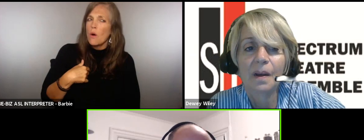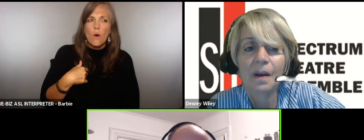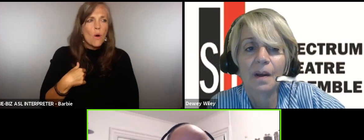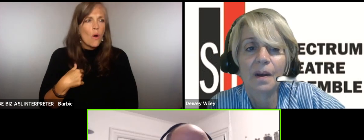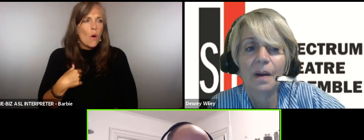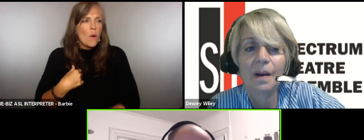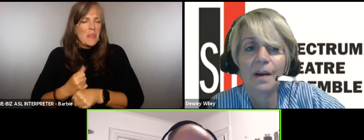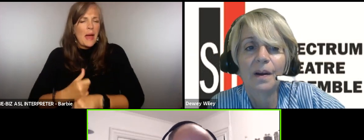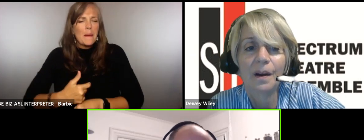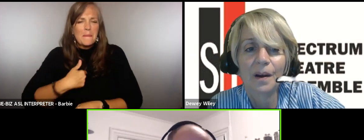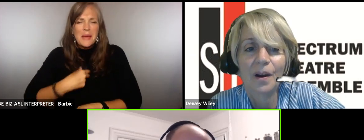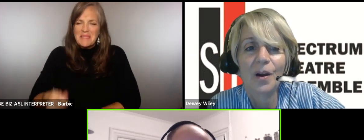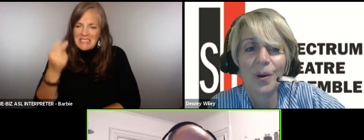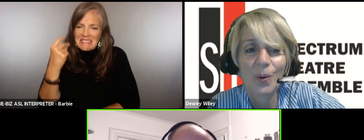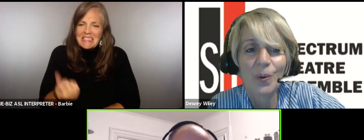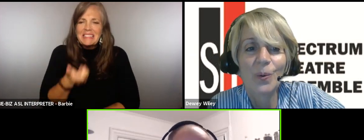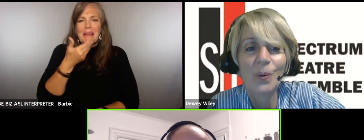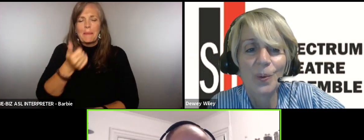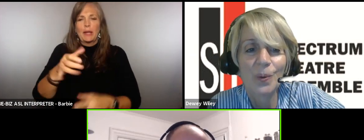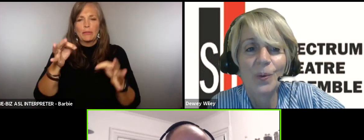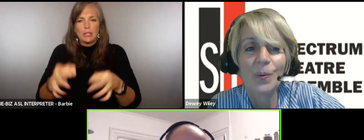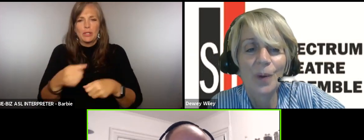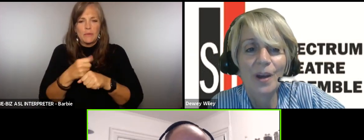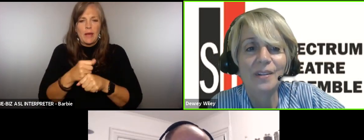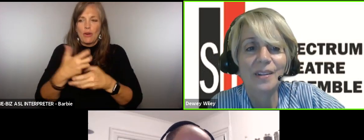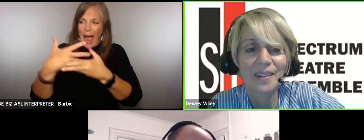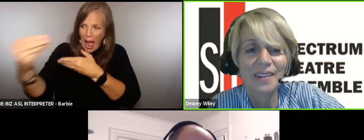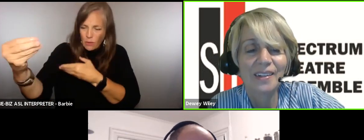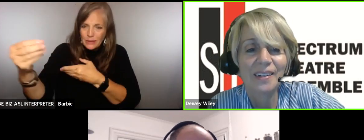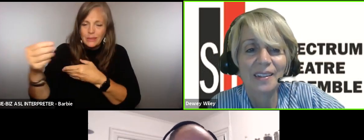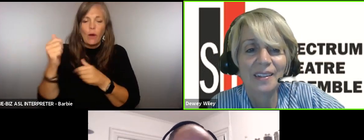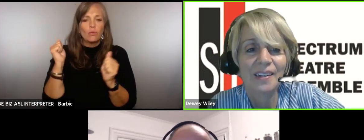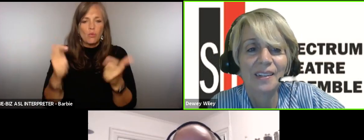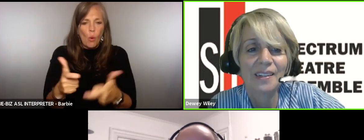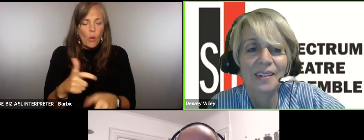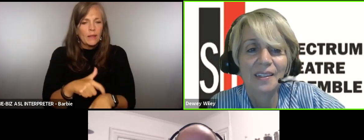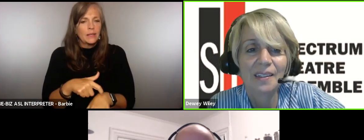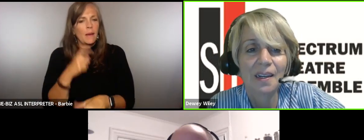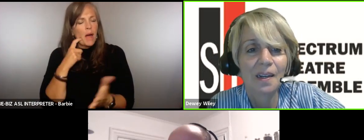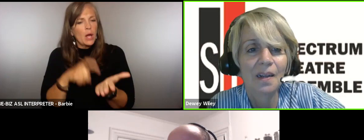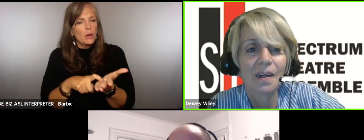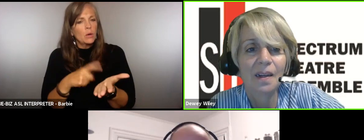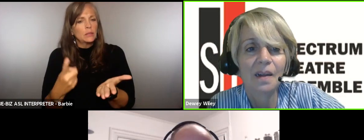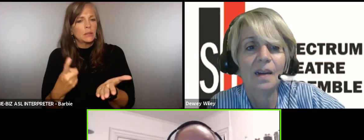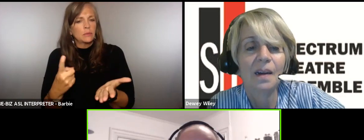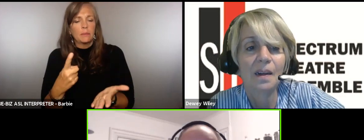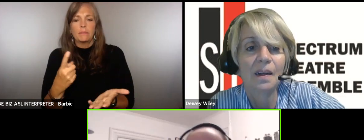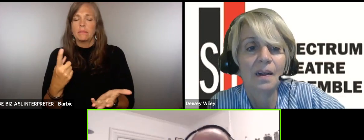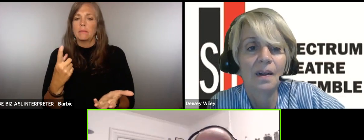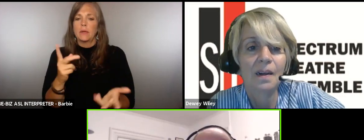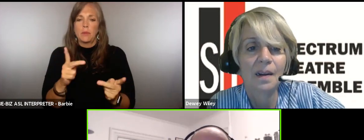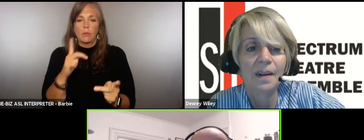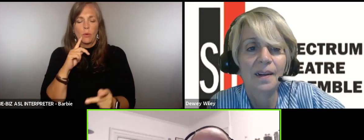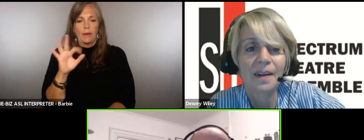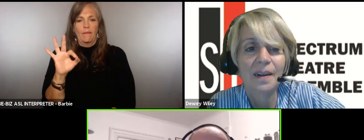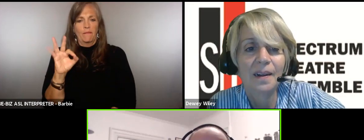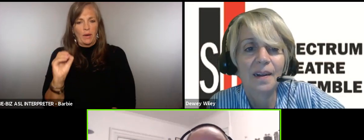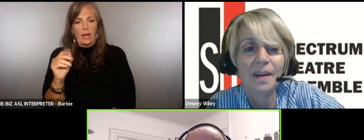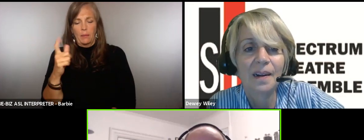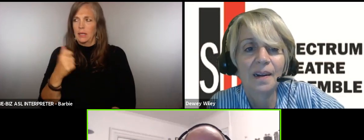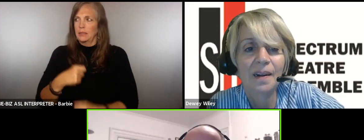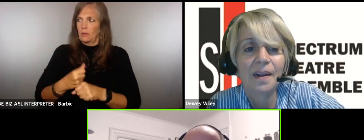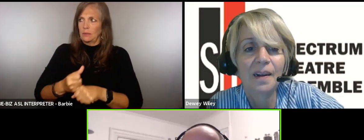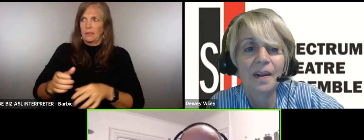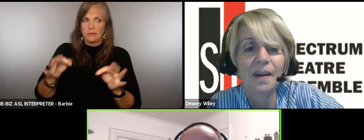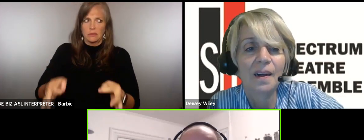decision maker outside the poker room all the time right and I noticed that people would sometimes even be freaked out because of the fact that I was making